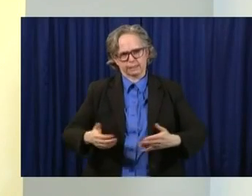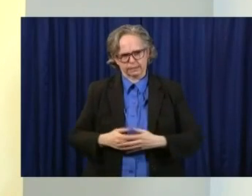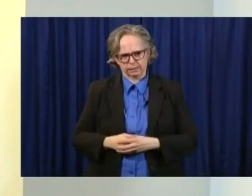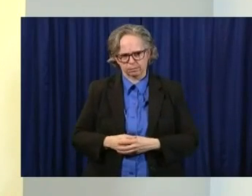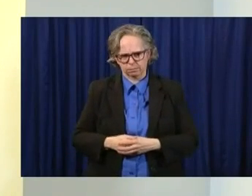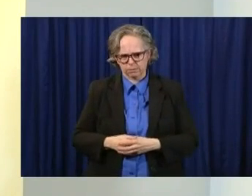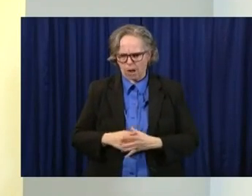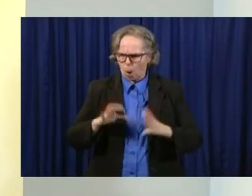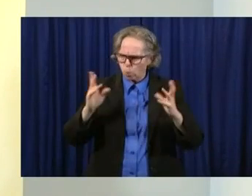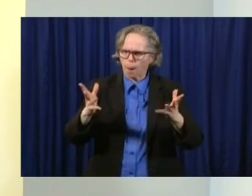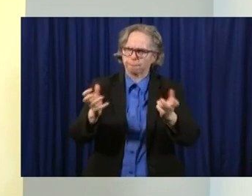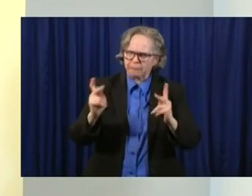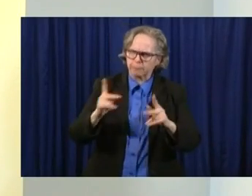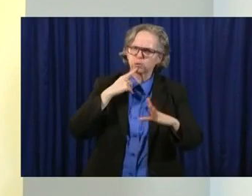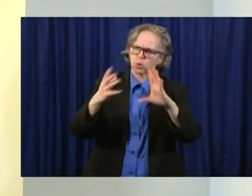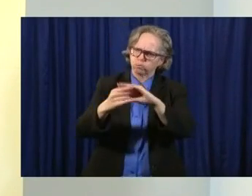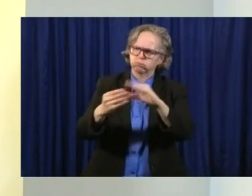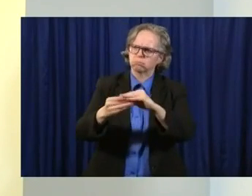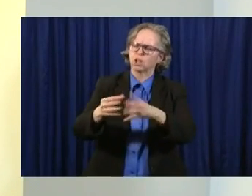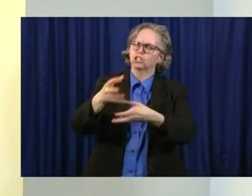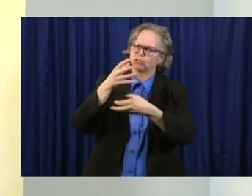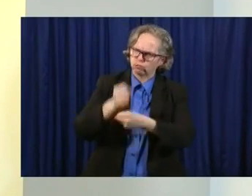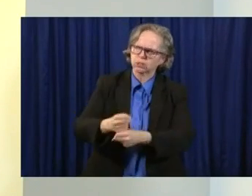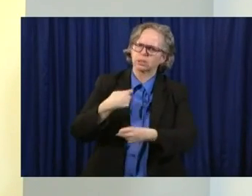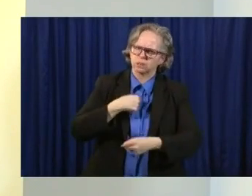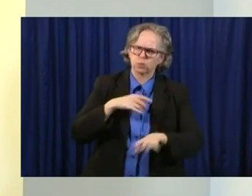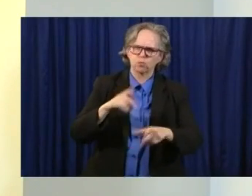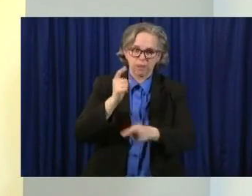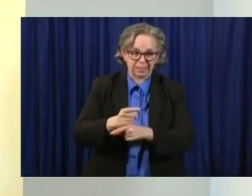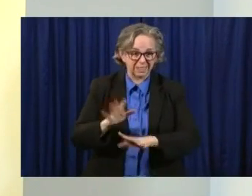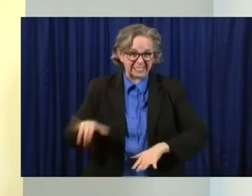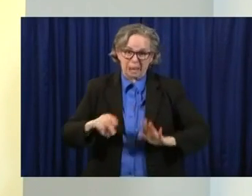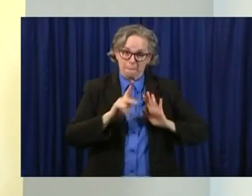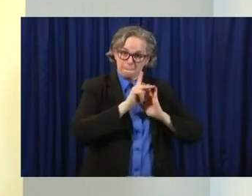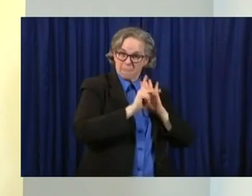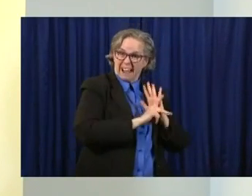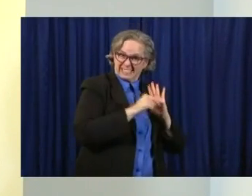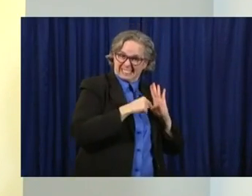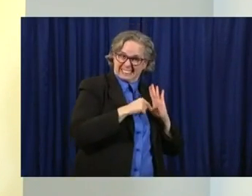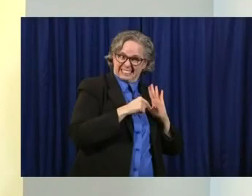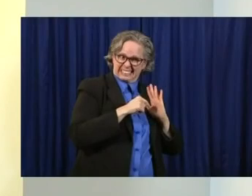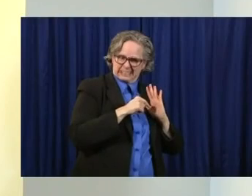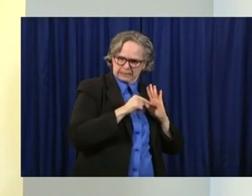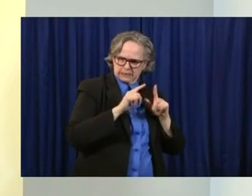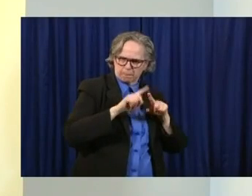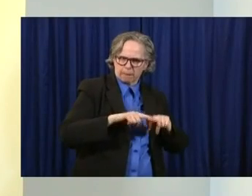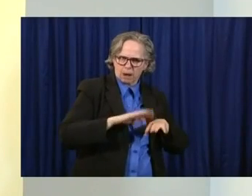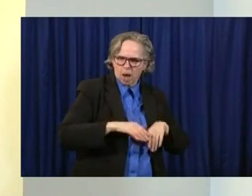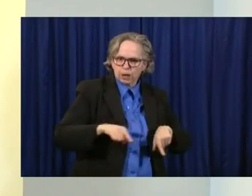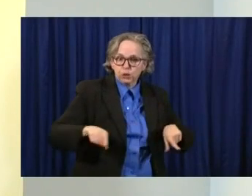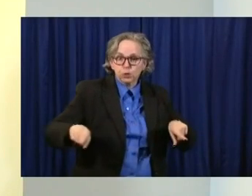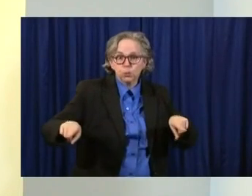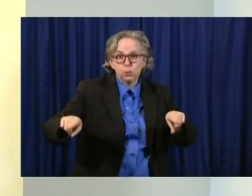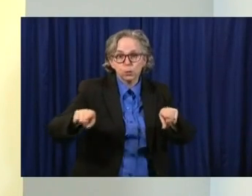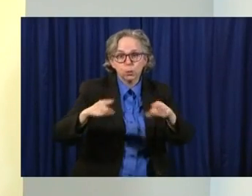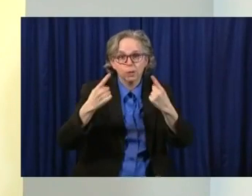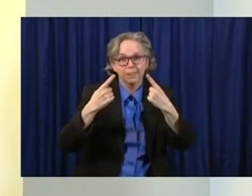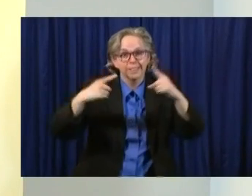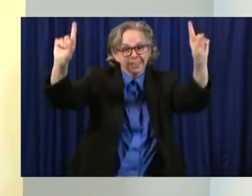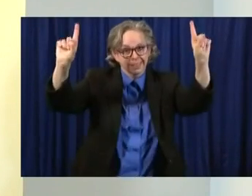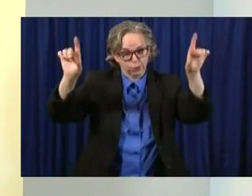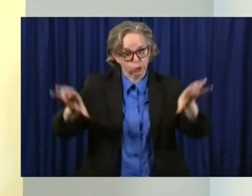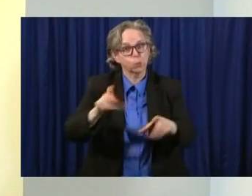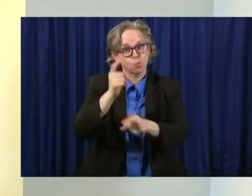And I want you to know that this policy counts on it. This policy counts on the fact that the people of Ohio will continue